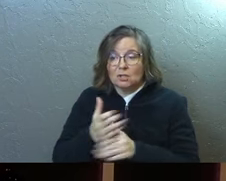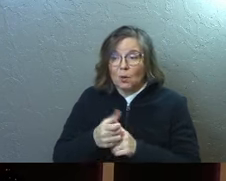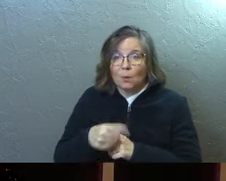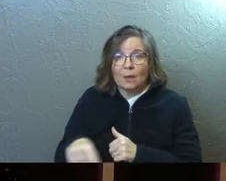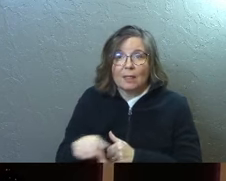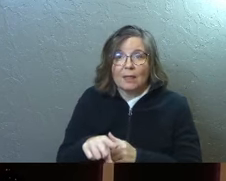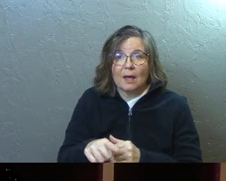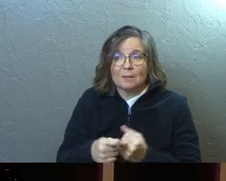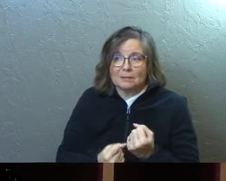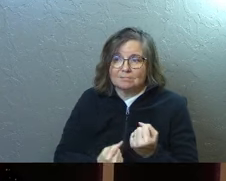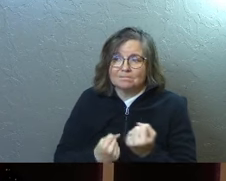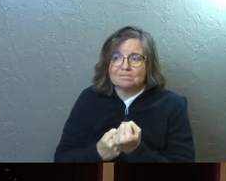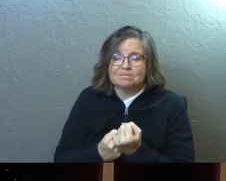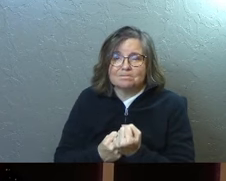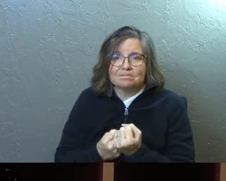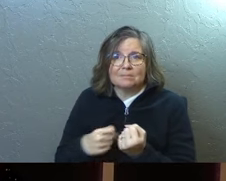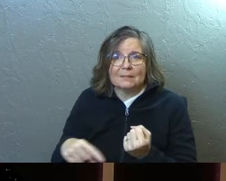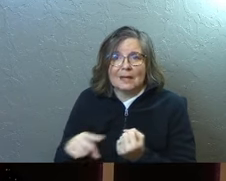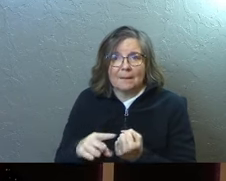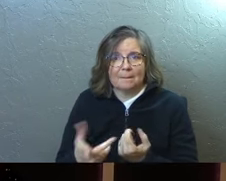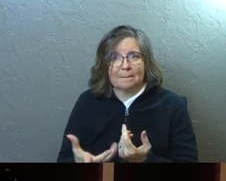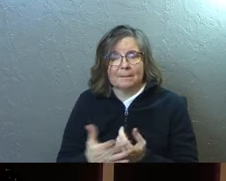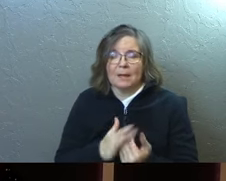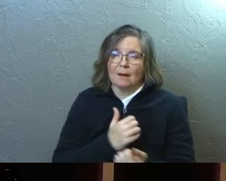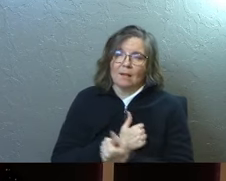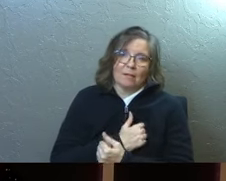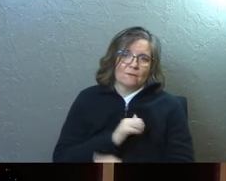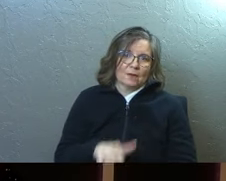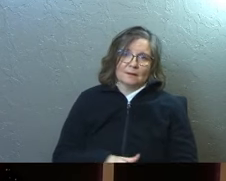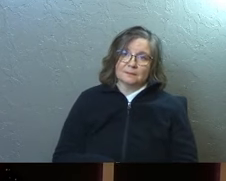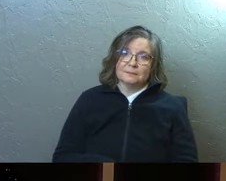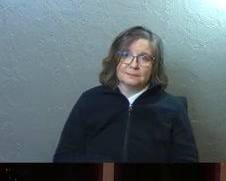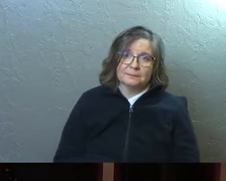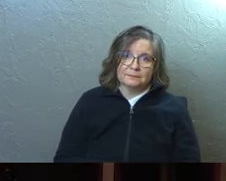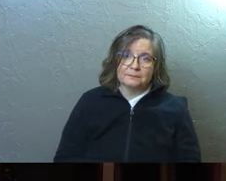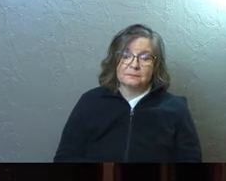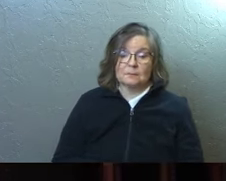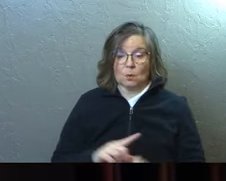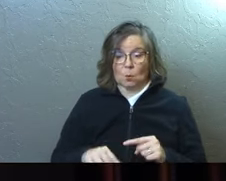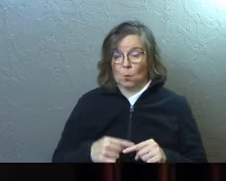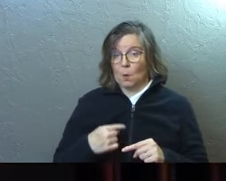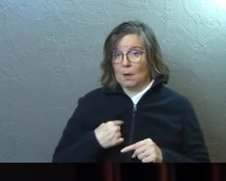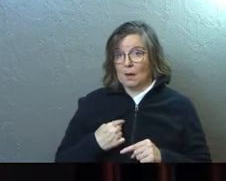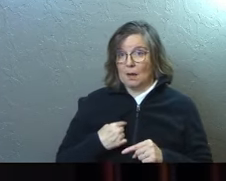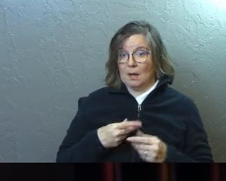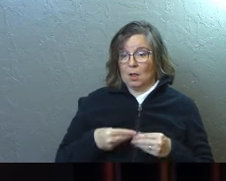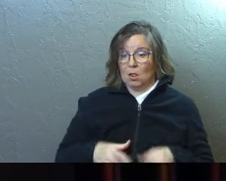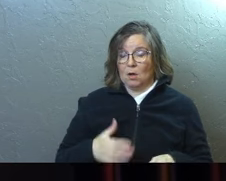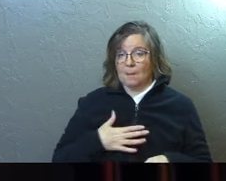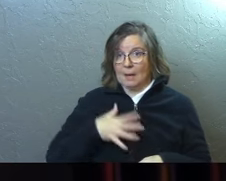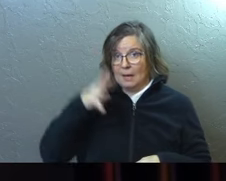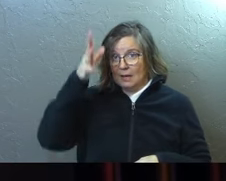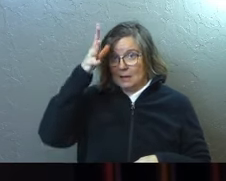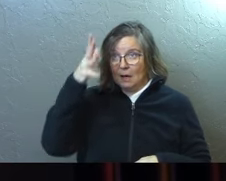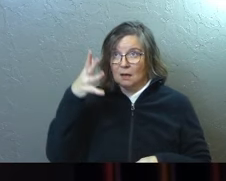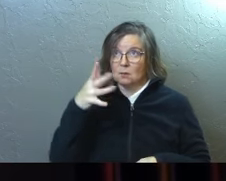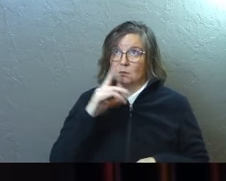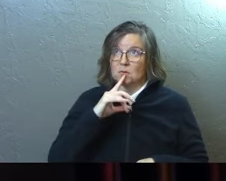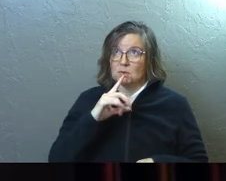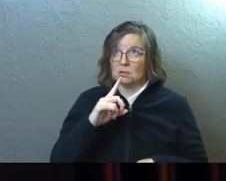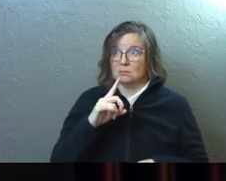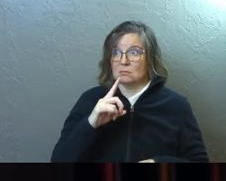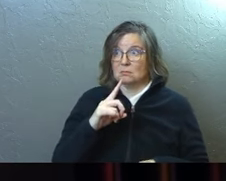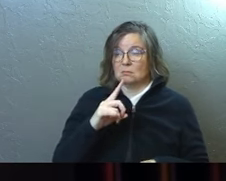He carries it with them, and I love that. When I lost my dad, which was